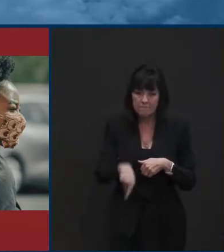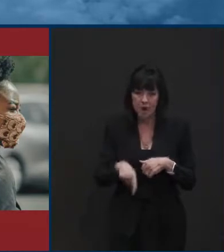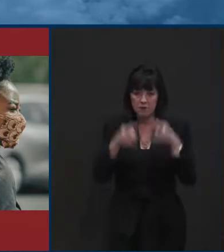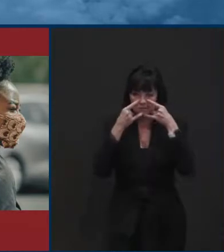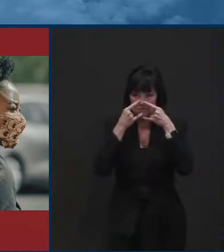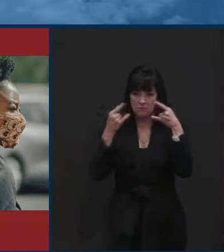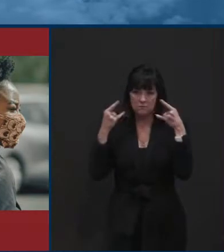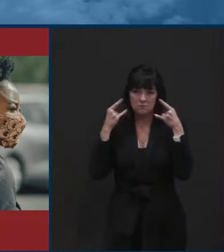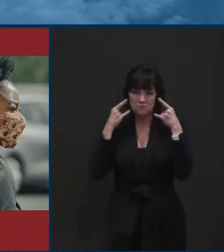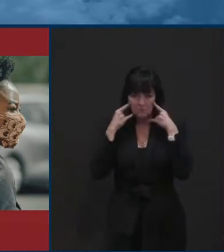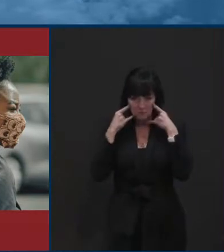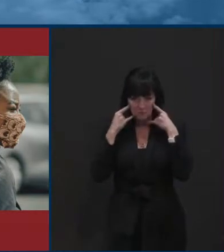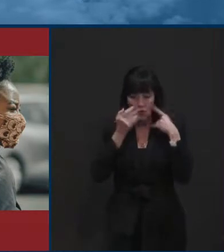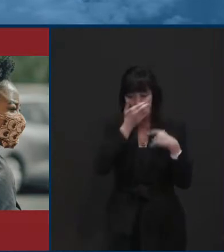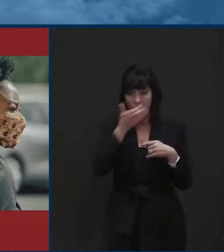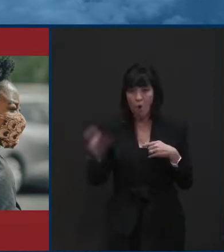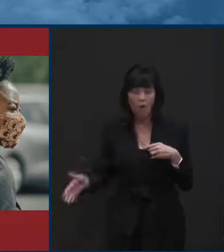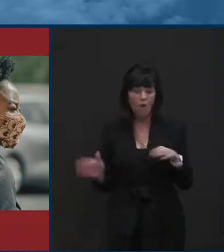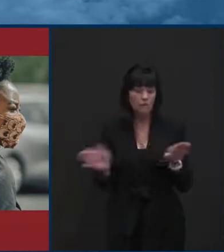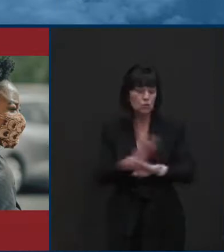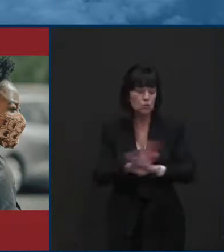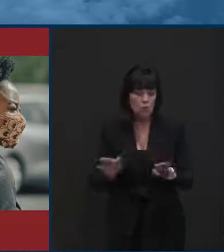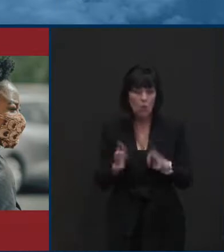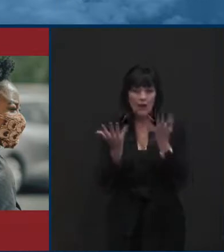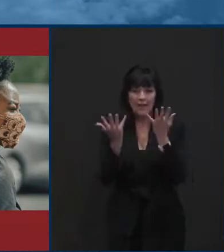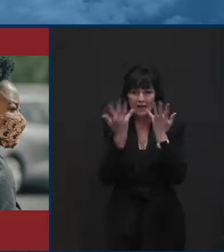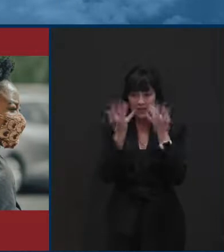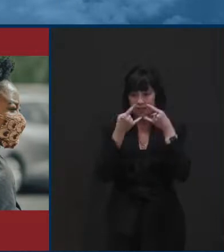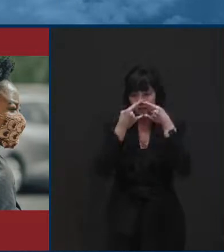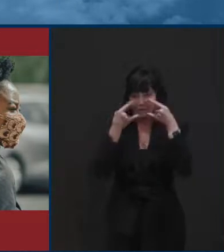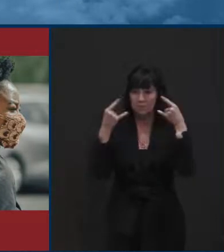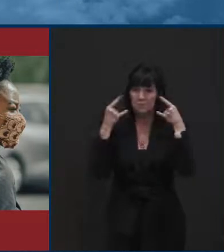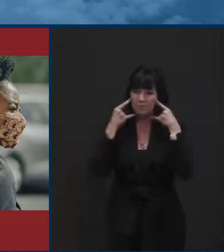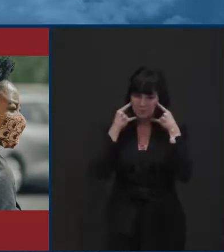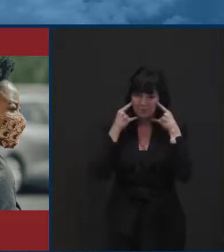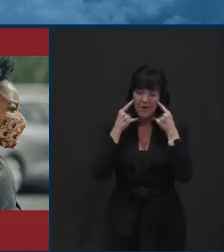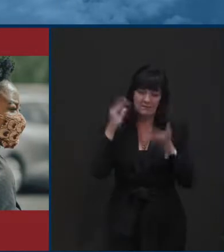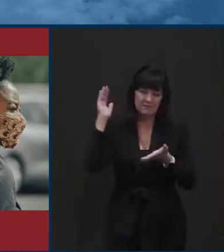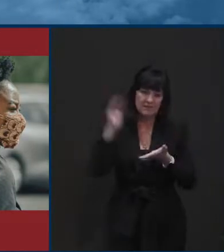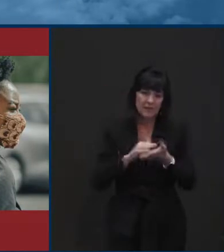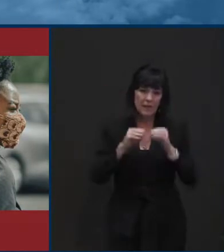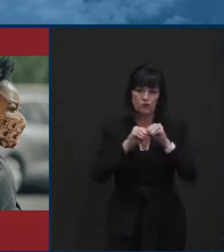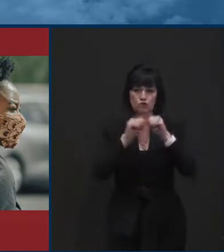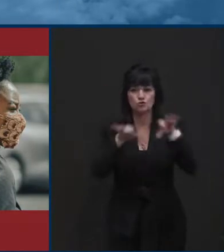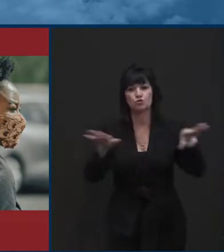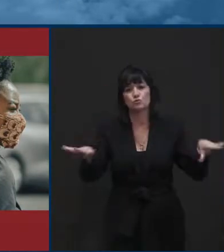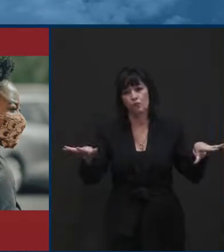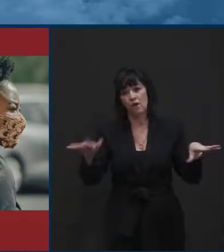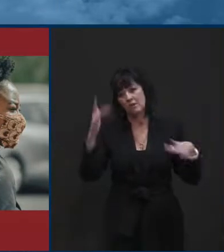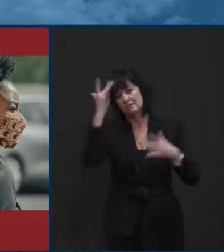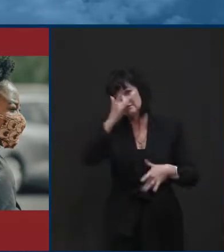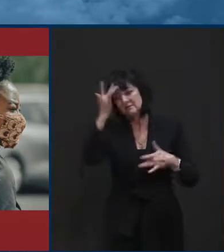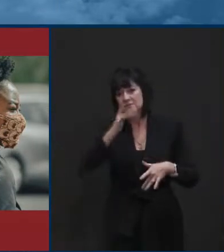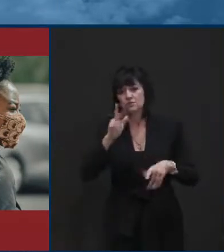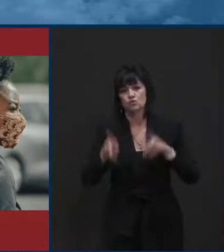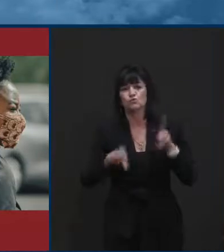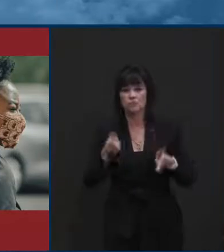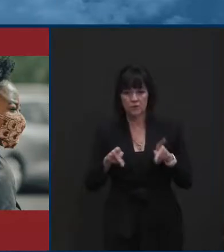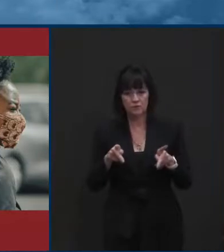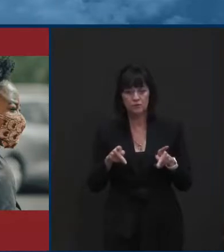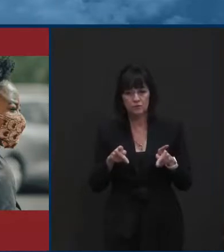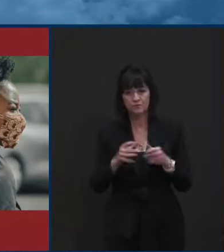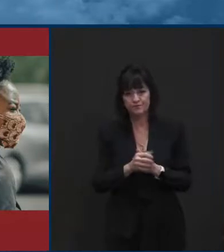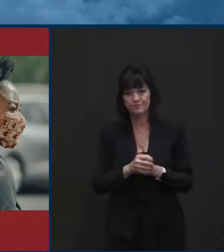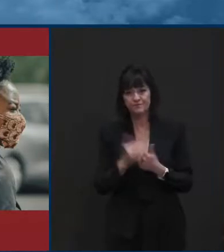decrease the spread of this virus. And with that, I'm going to hand it back to the governor. Thank you very much, uh, Dr. Rattay, uh, for getting